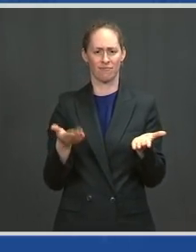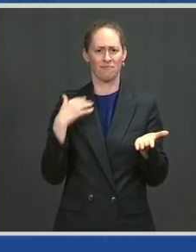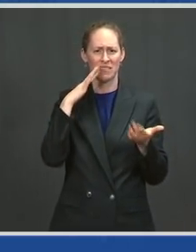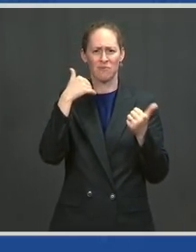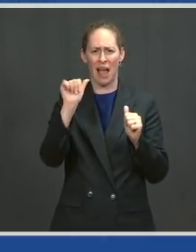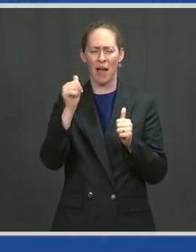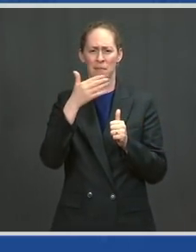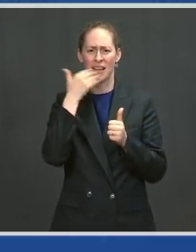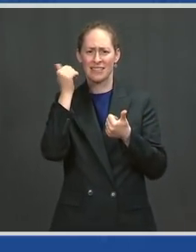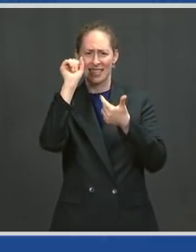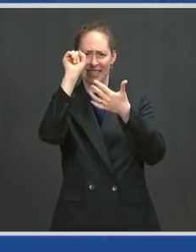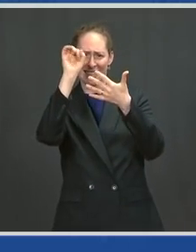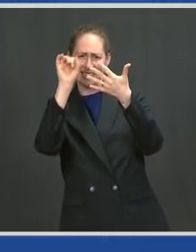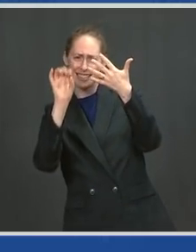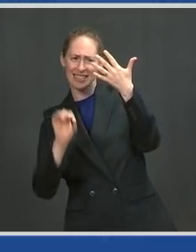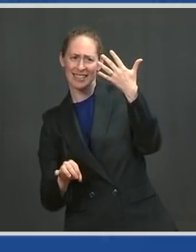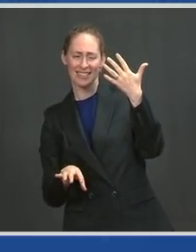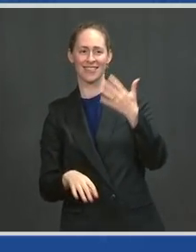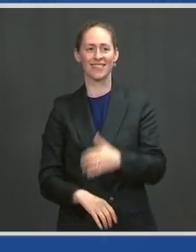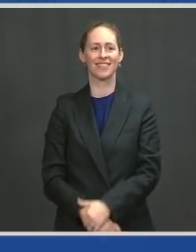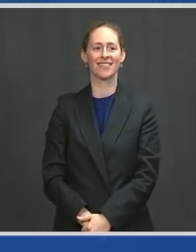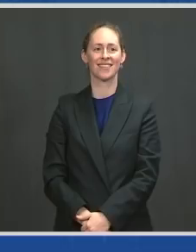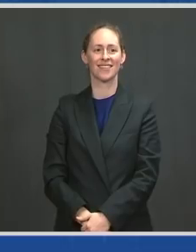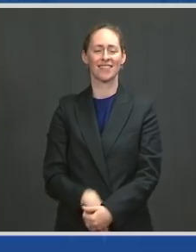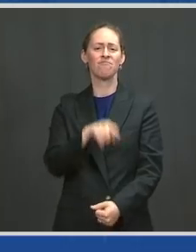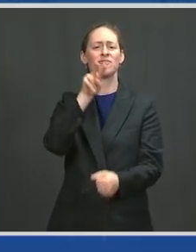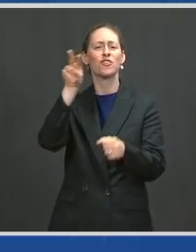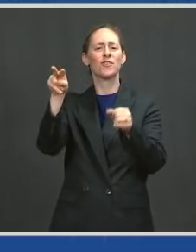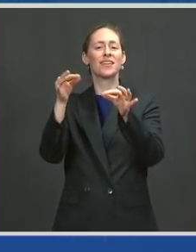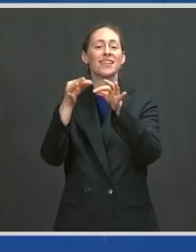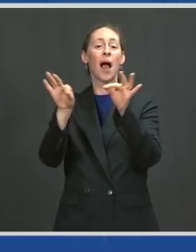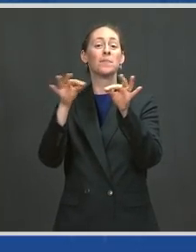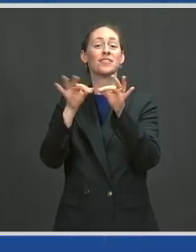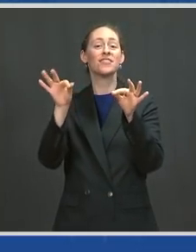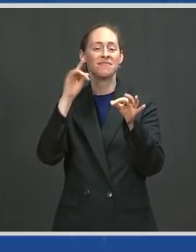them. We have Congressman Jerry Connolly. Jerry, thank you for being with us today.